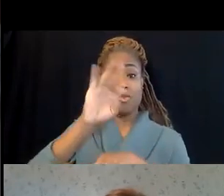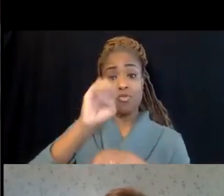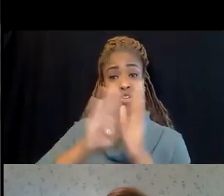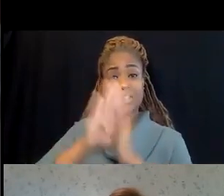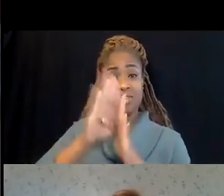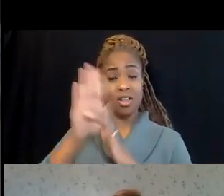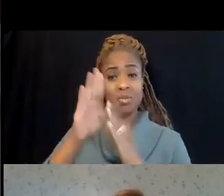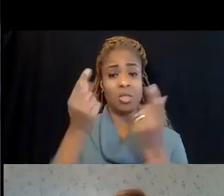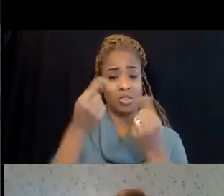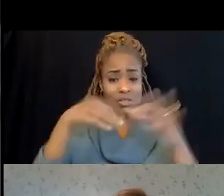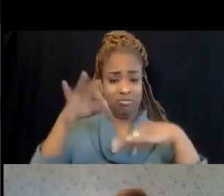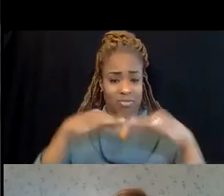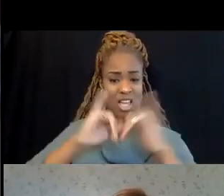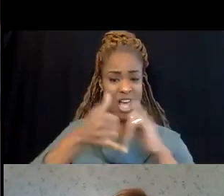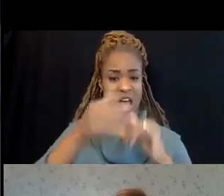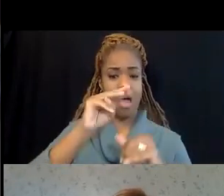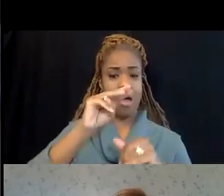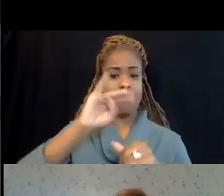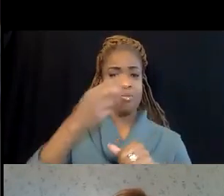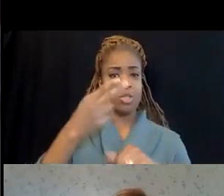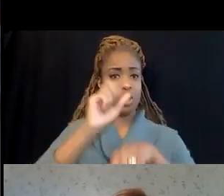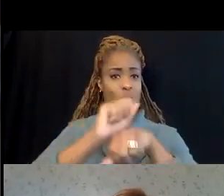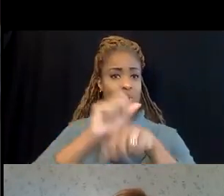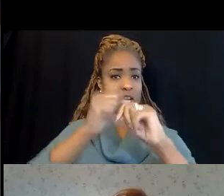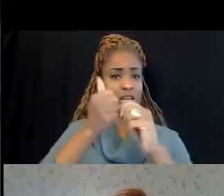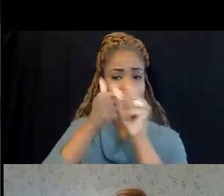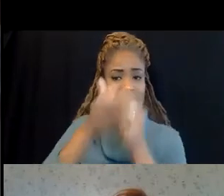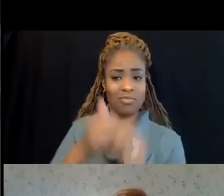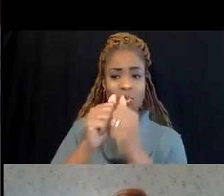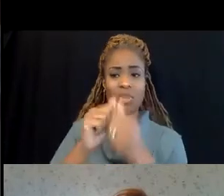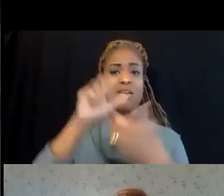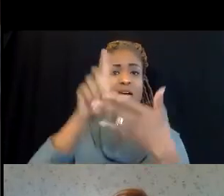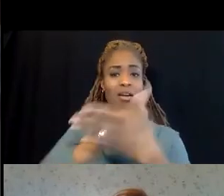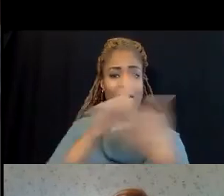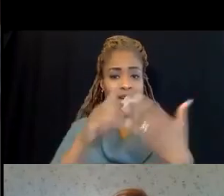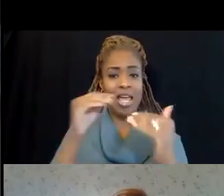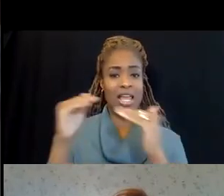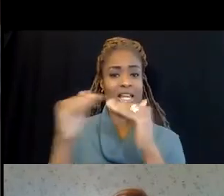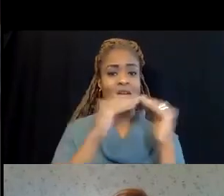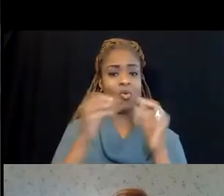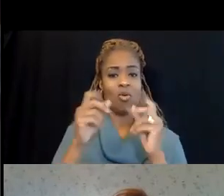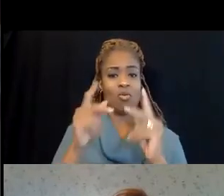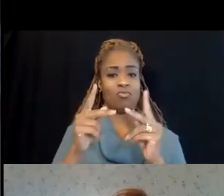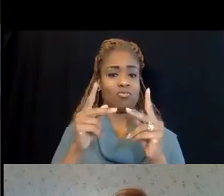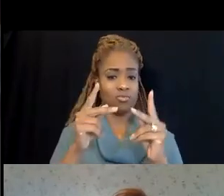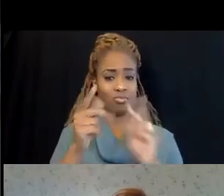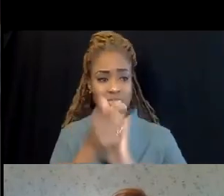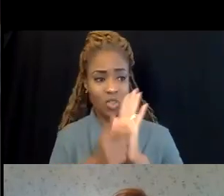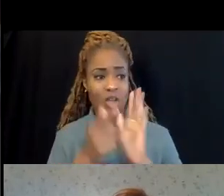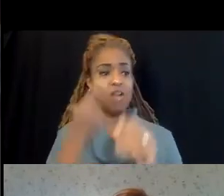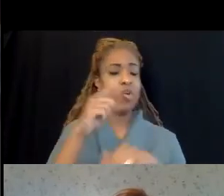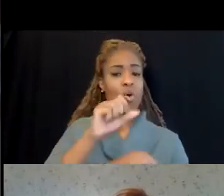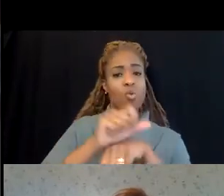the ways the Michigan Works Agencies are complying with the non-discrimination and equal opportunity provisions of the Workforce Innovation